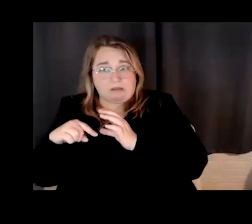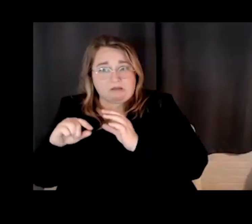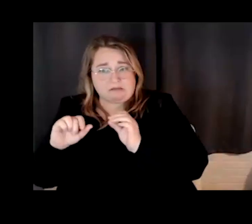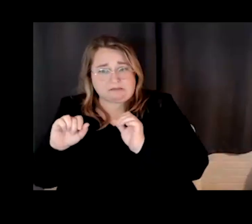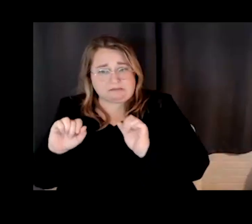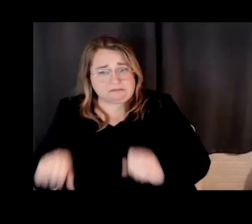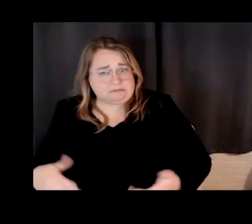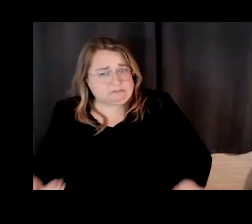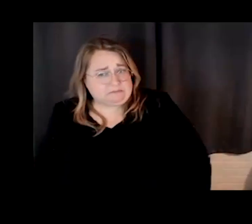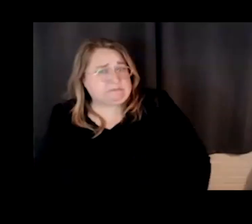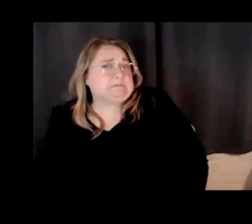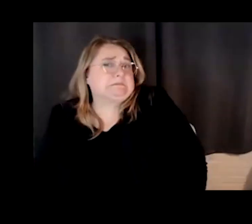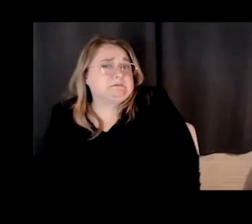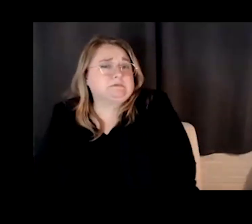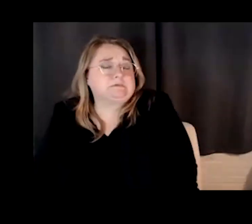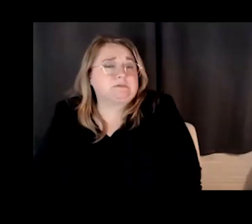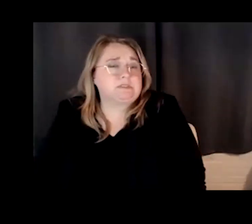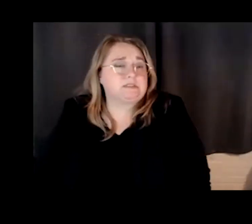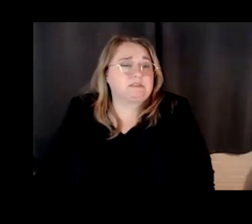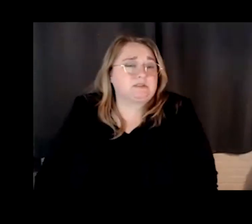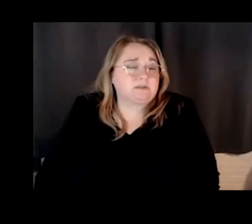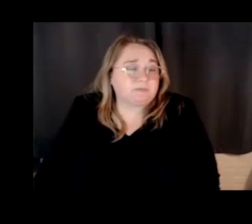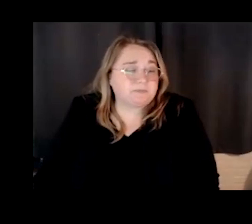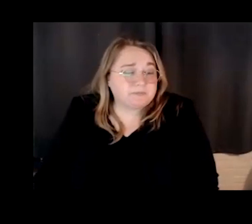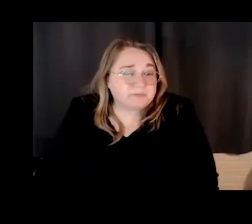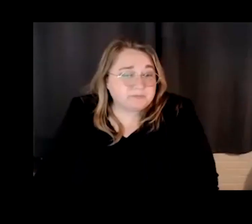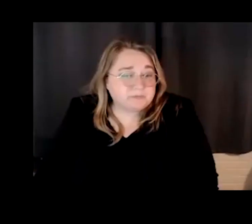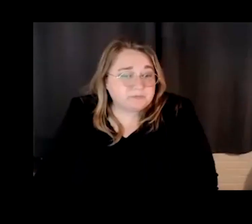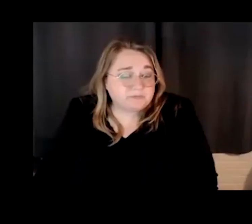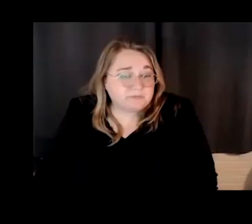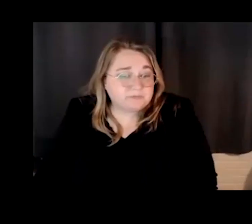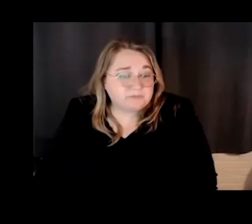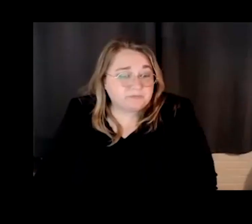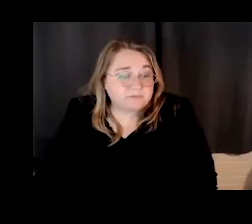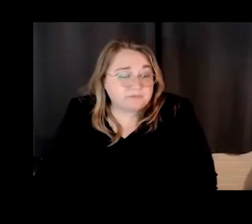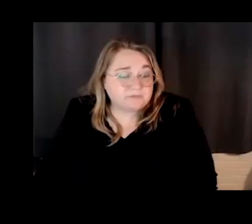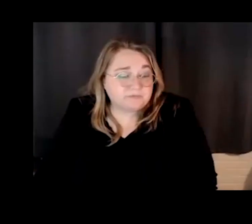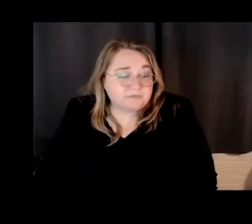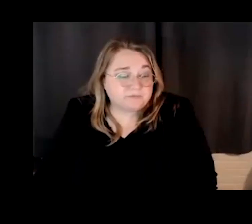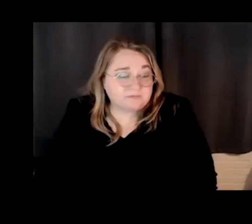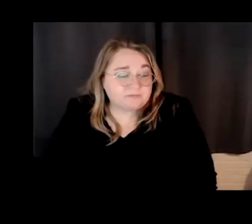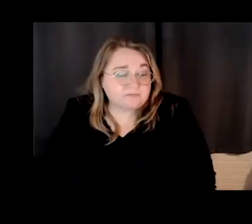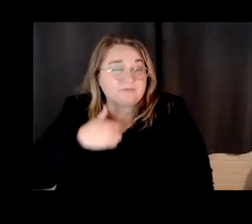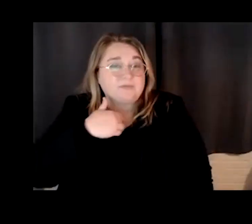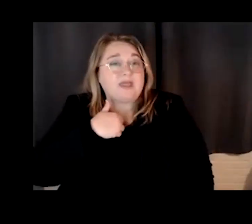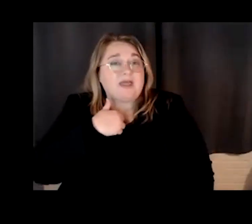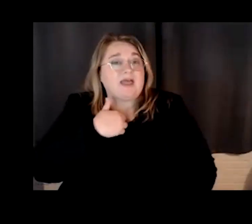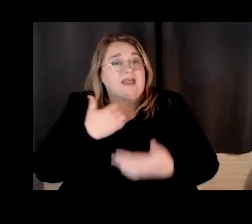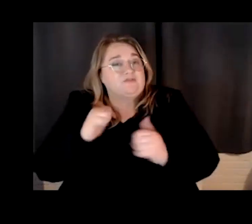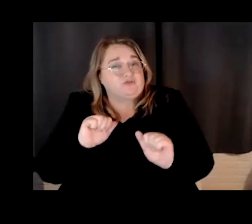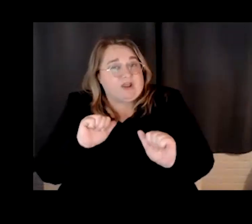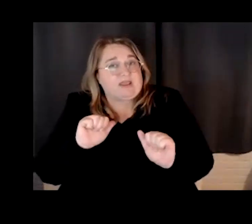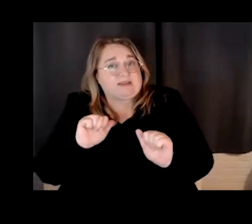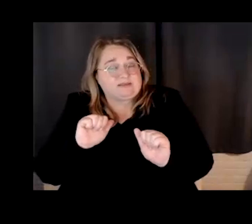Does anything I get through Adobe? I have to be on campus to interact with it. If I try to do it from home, I can't interact with Okay. That makes sense.